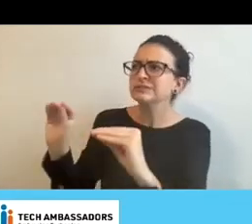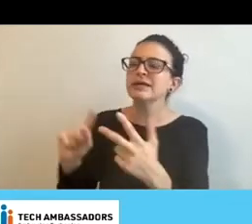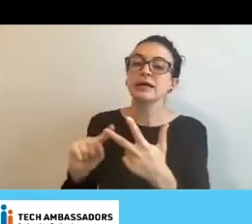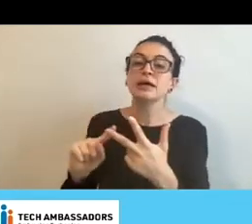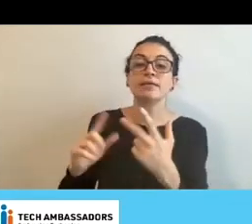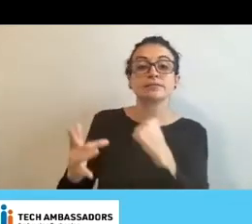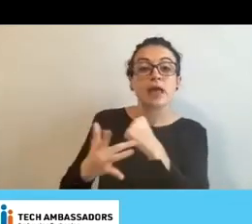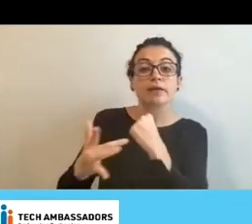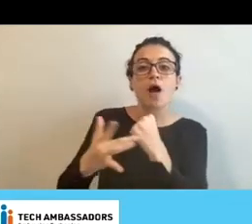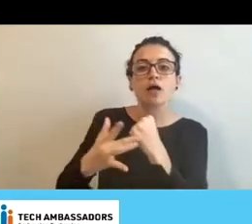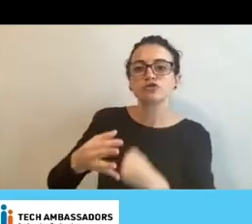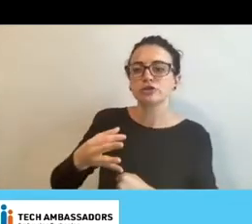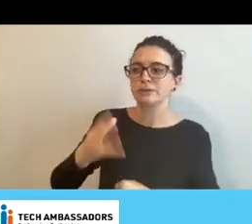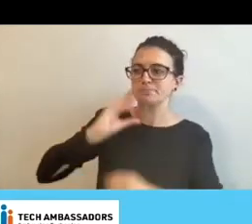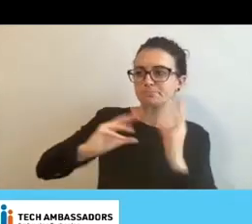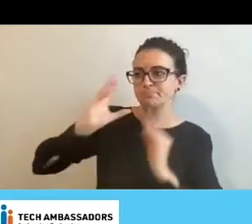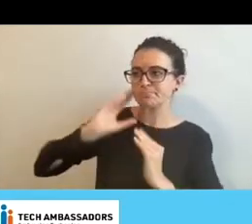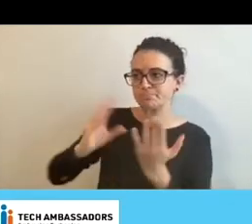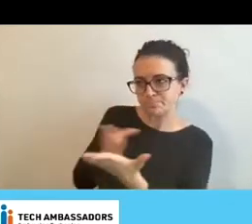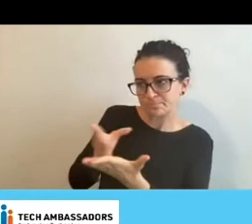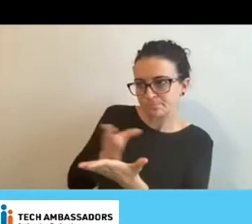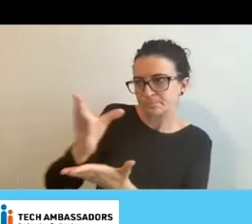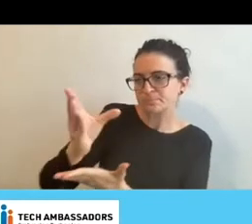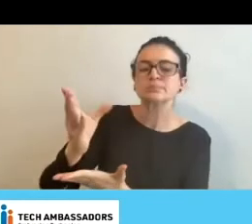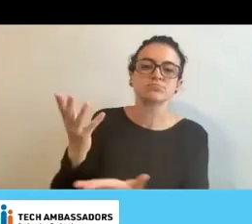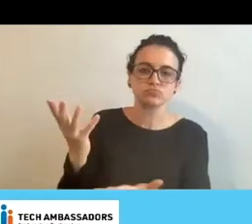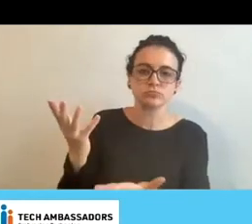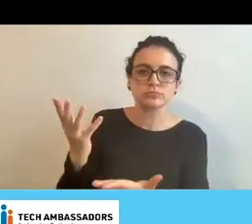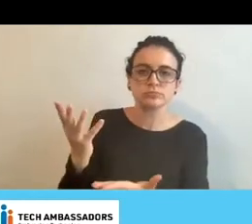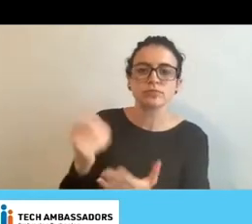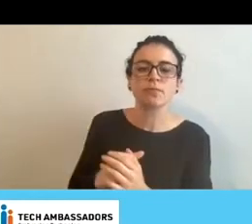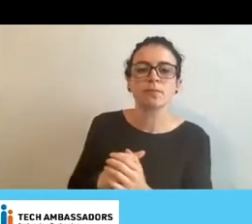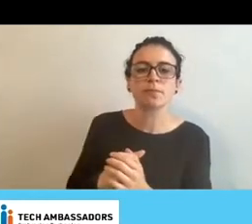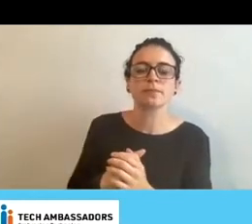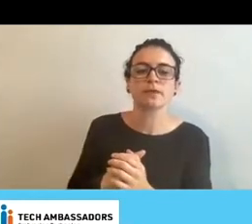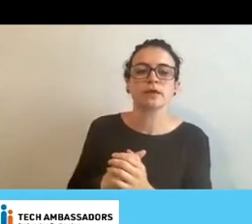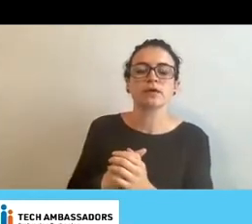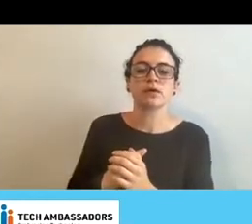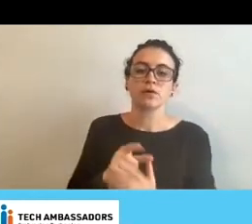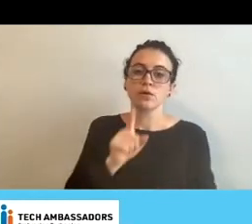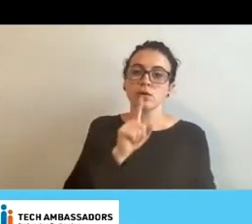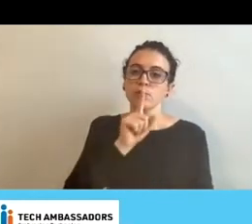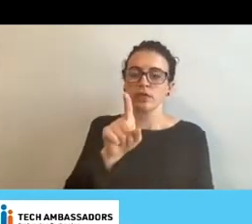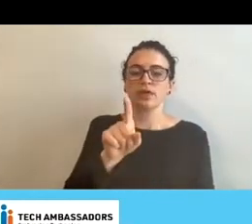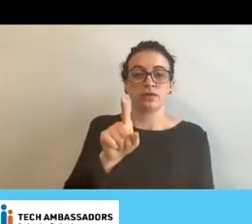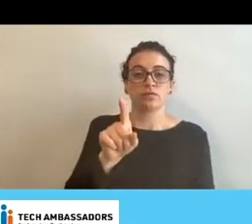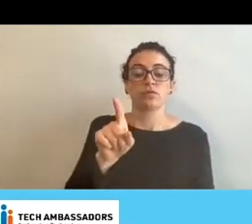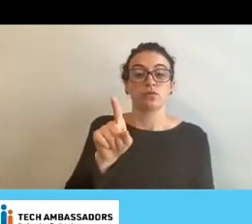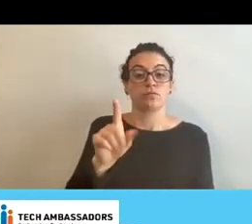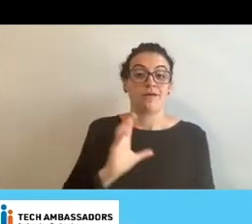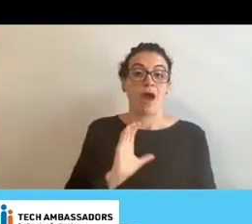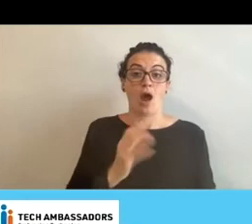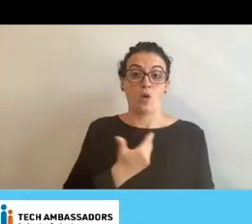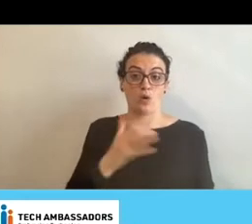savvy in this day and age. So I would just like to thank the core